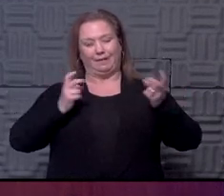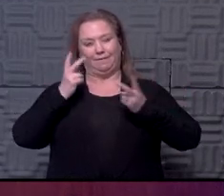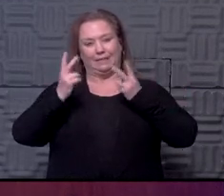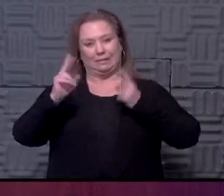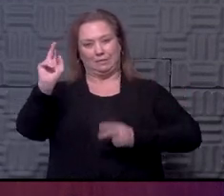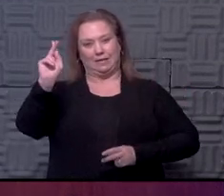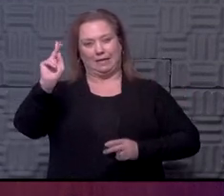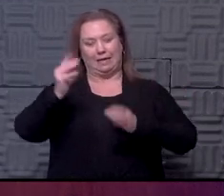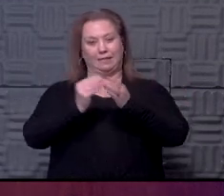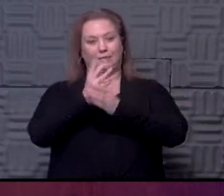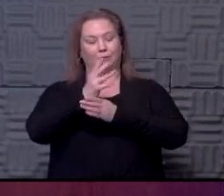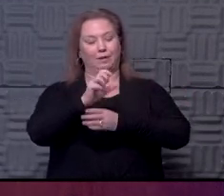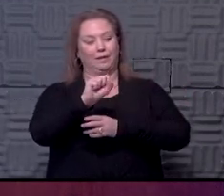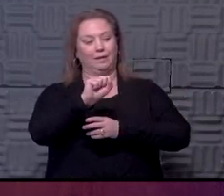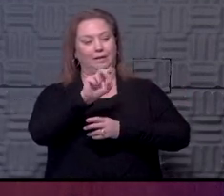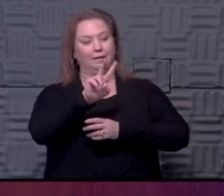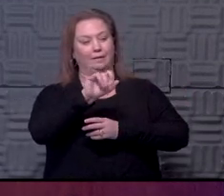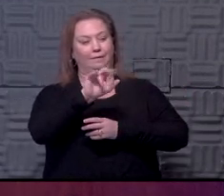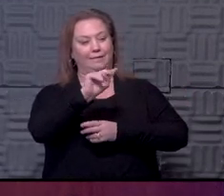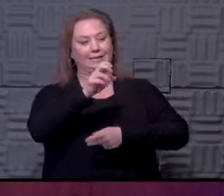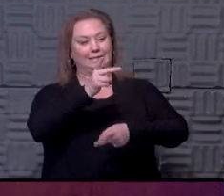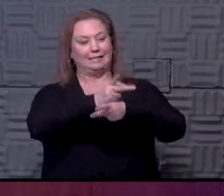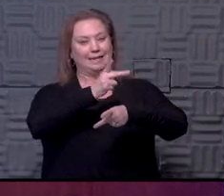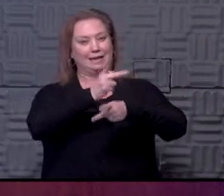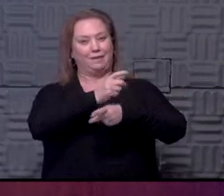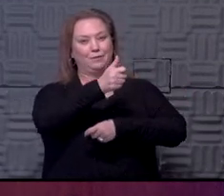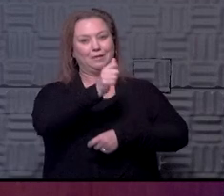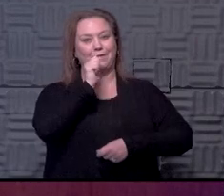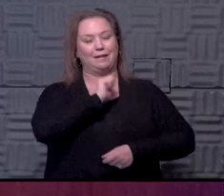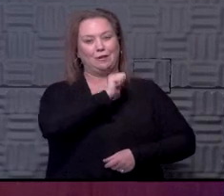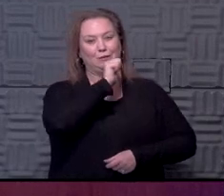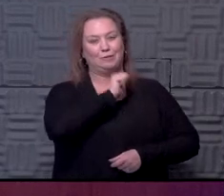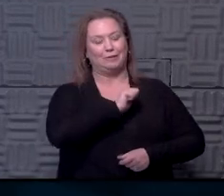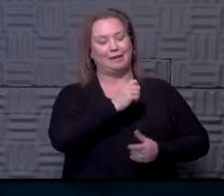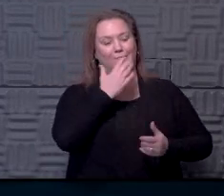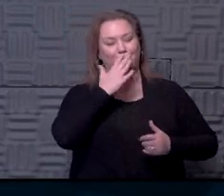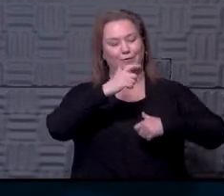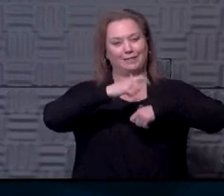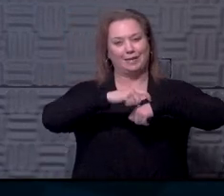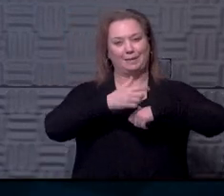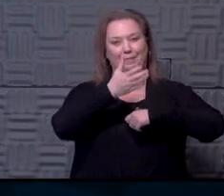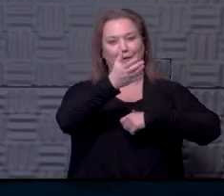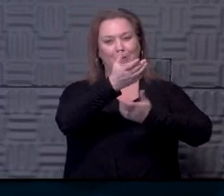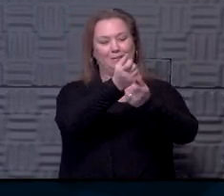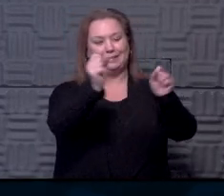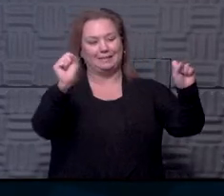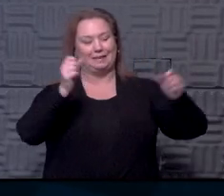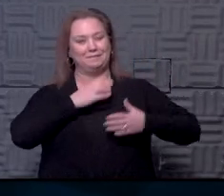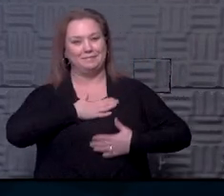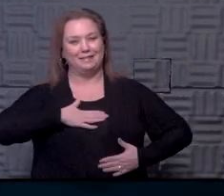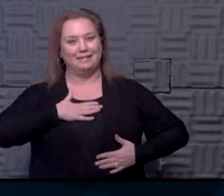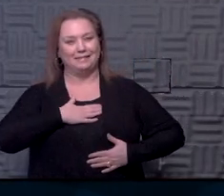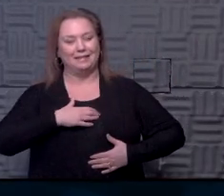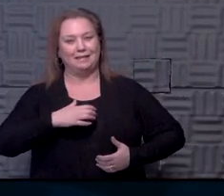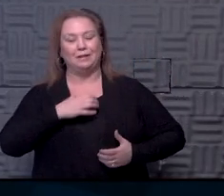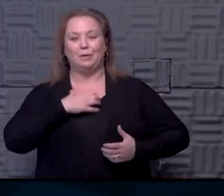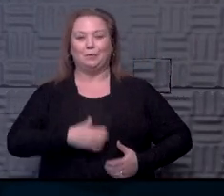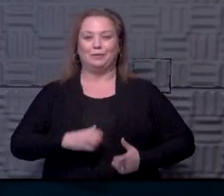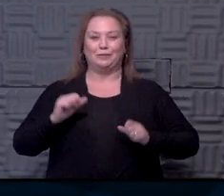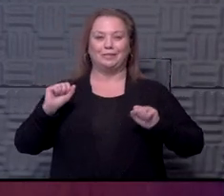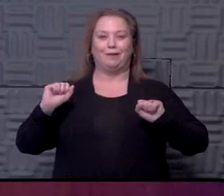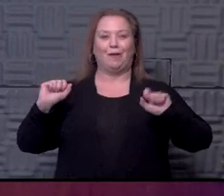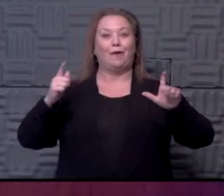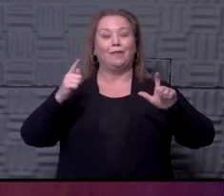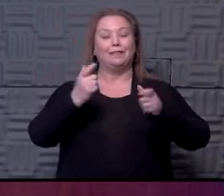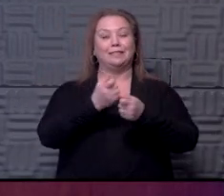spring. Vince, take care out there in Surprise. Have a good time while you're there, but be safe. And I wish the same to everyone